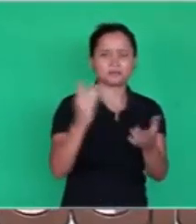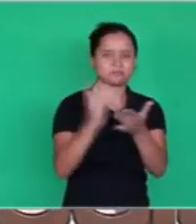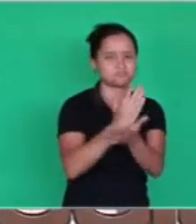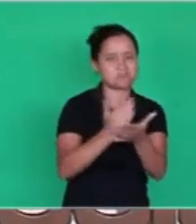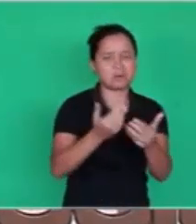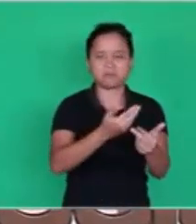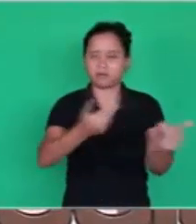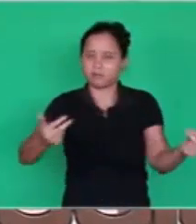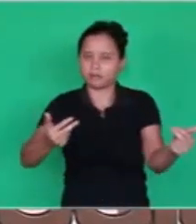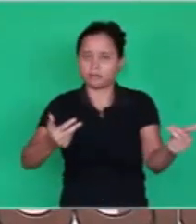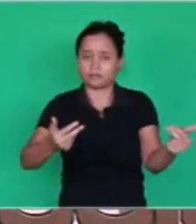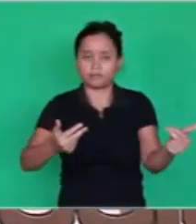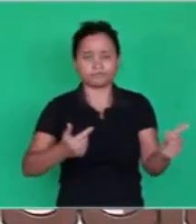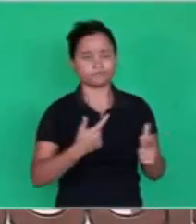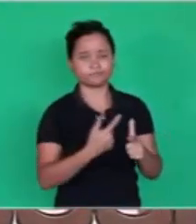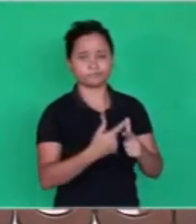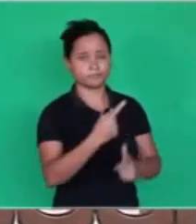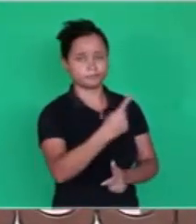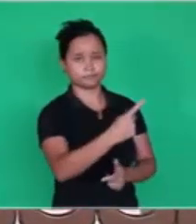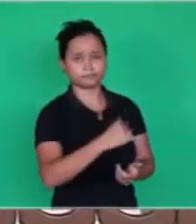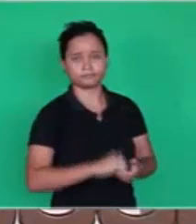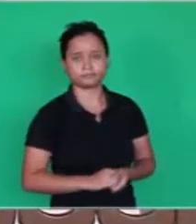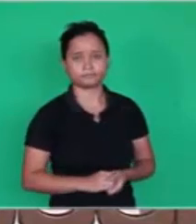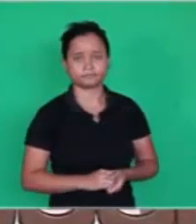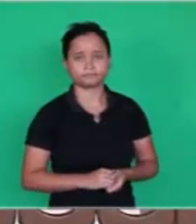and such. Let them find out.